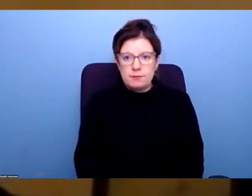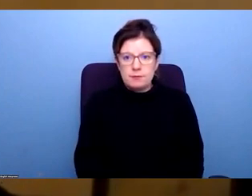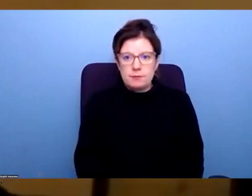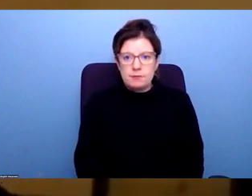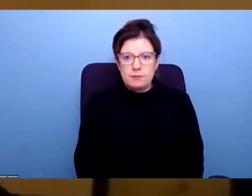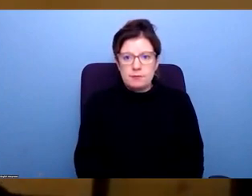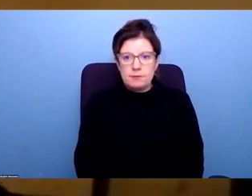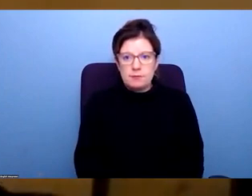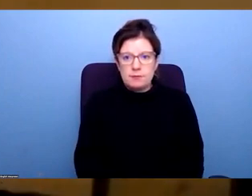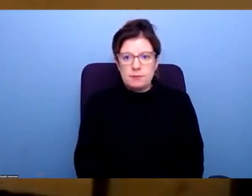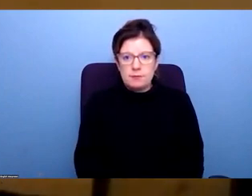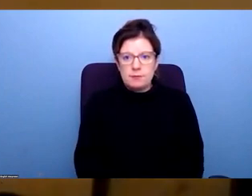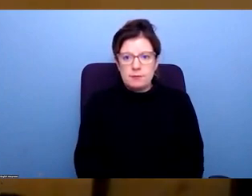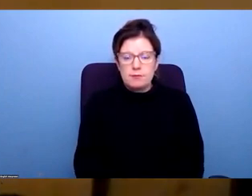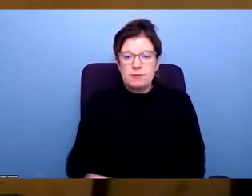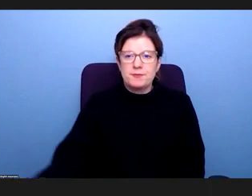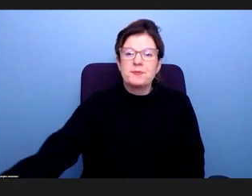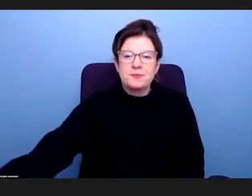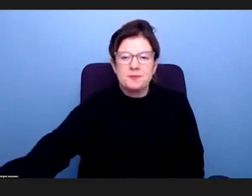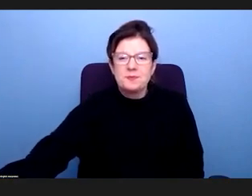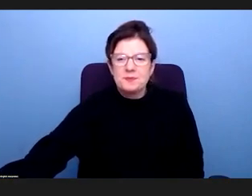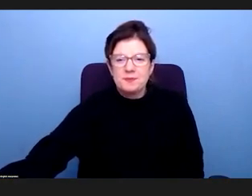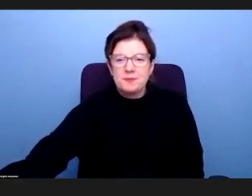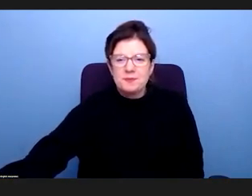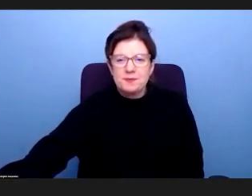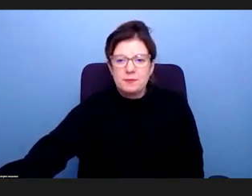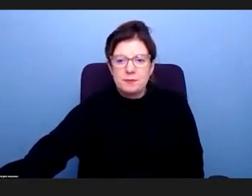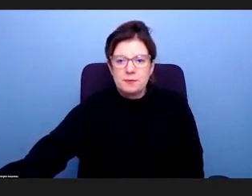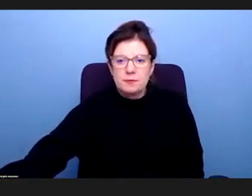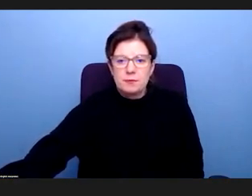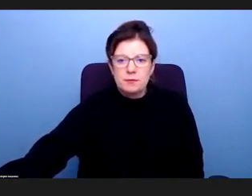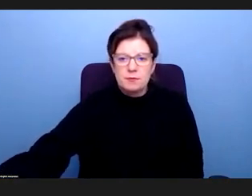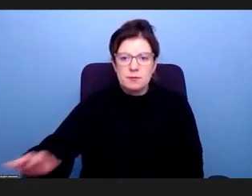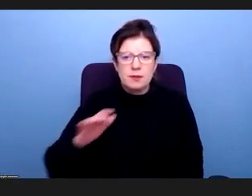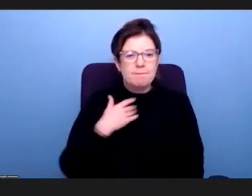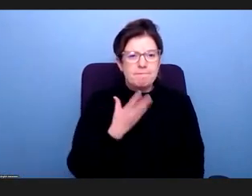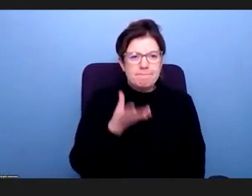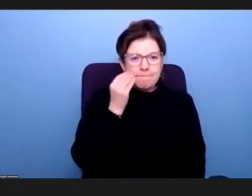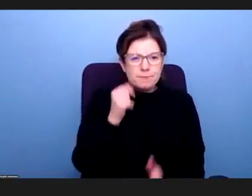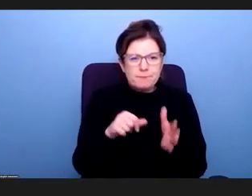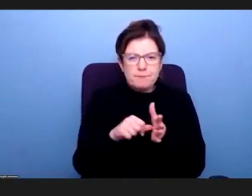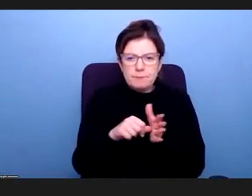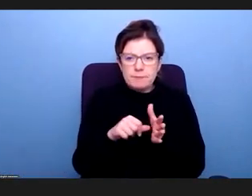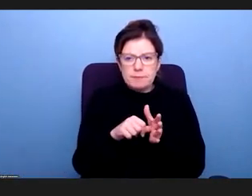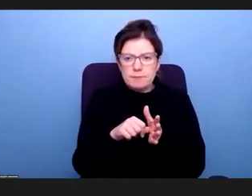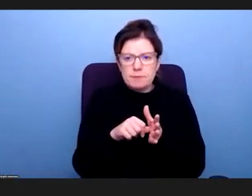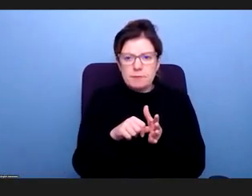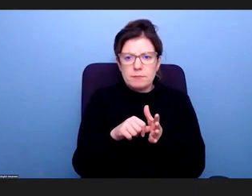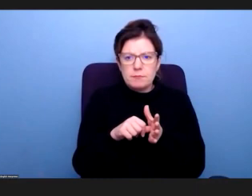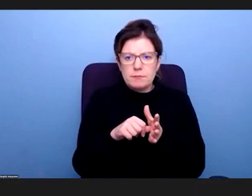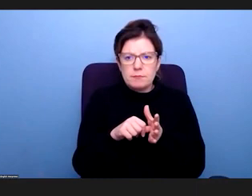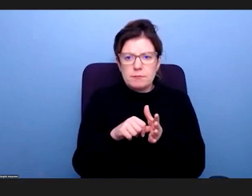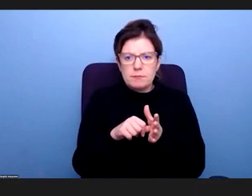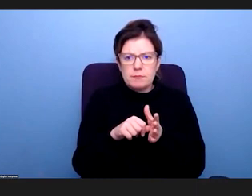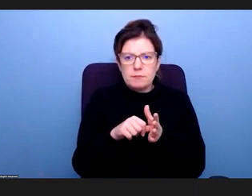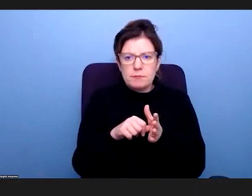Sorry, was that me? Yeah. Is that me? Yeah. No, I'm struggling to hear because it's. Well, there's